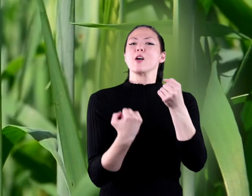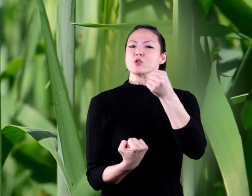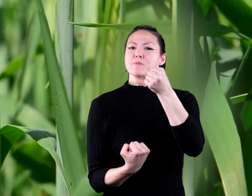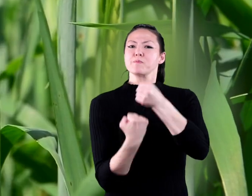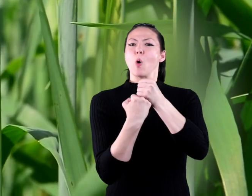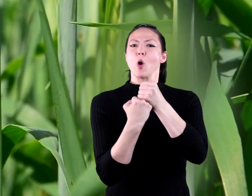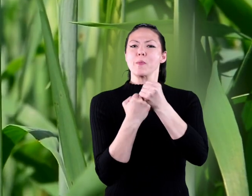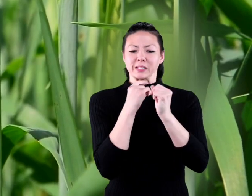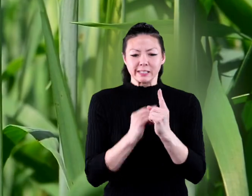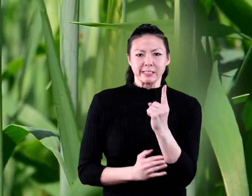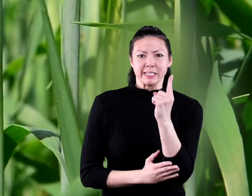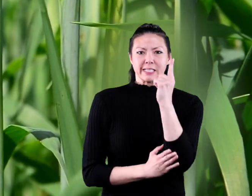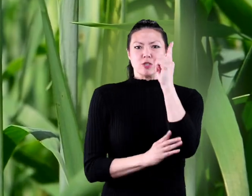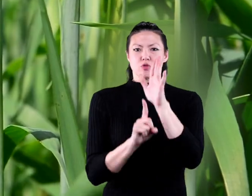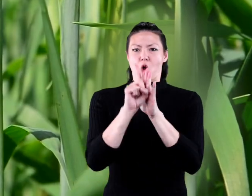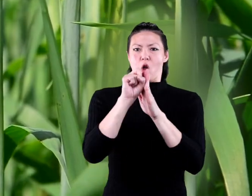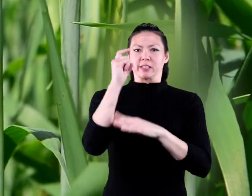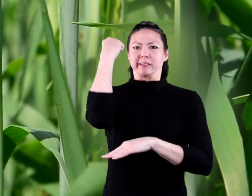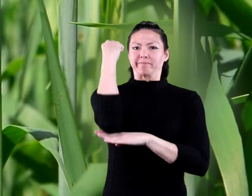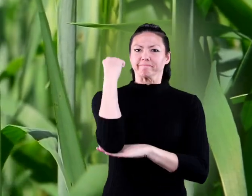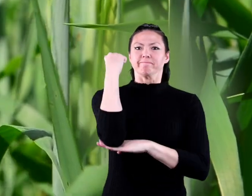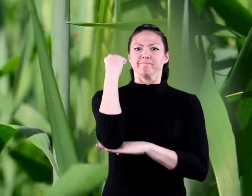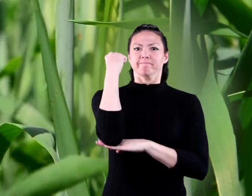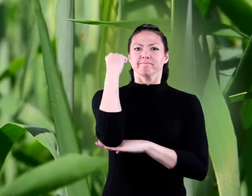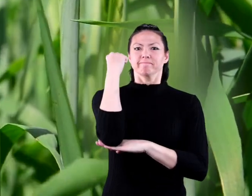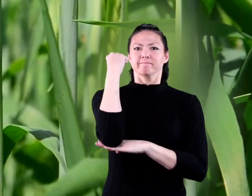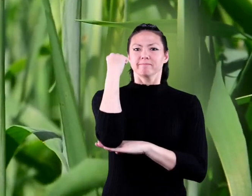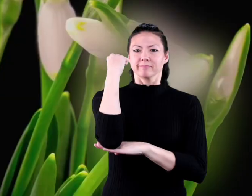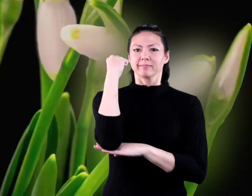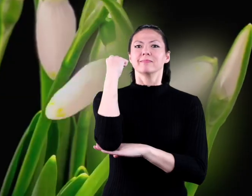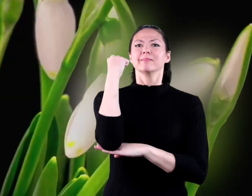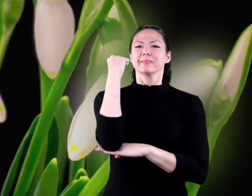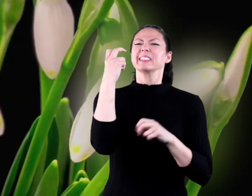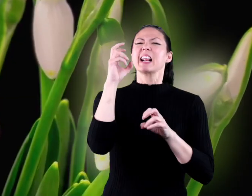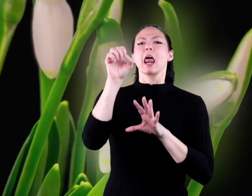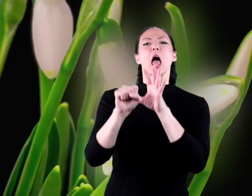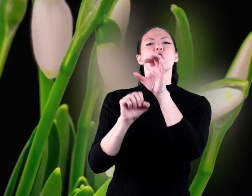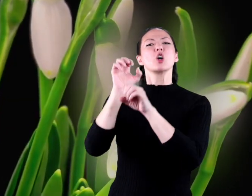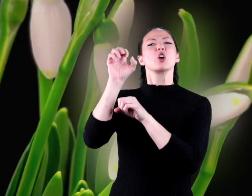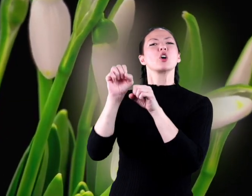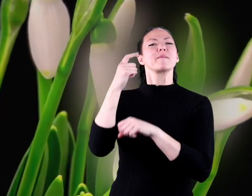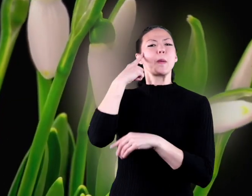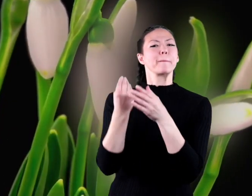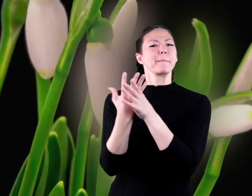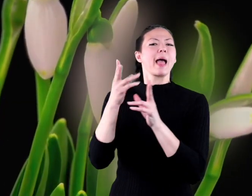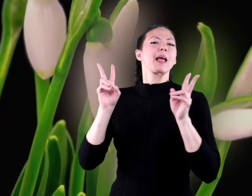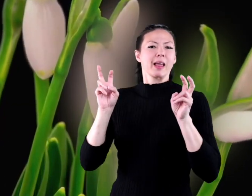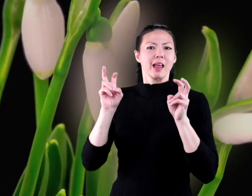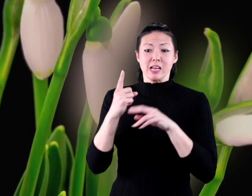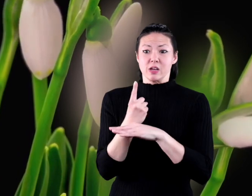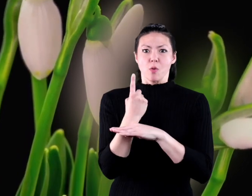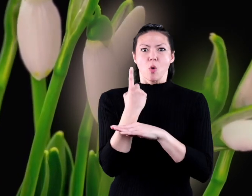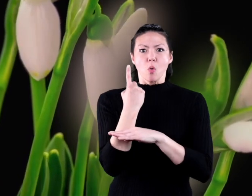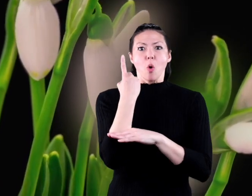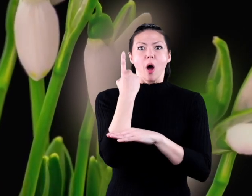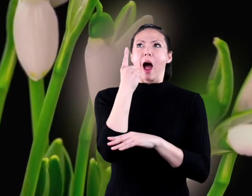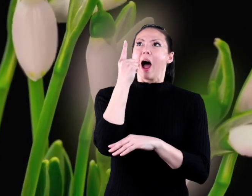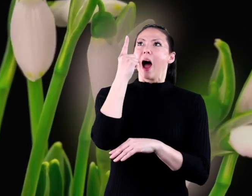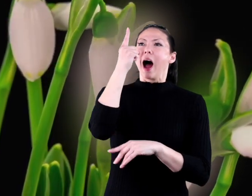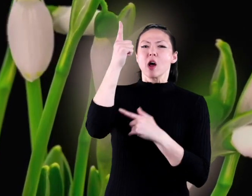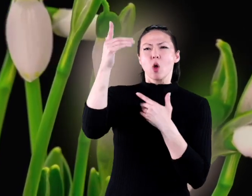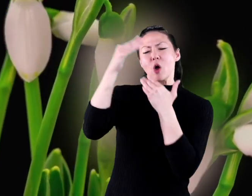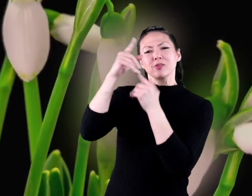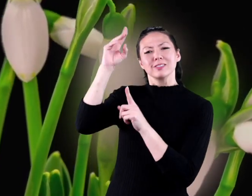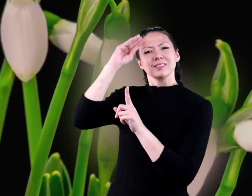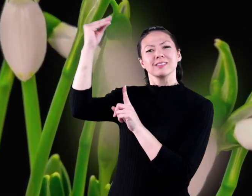Stems also provide the support the leaves need to reach the sunlight. Think of the stem as a ladder for the plant reaching higher